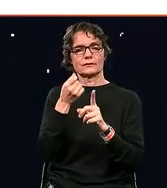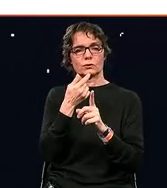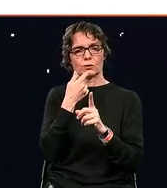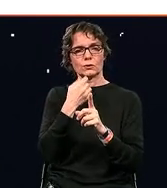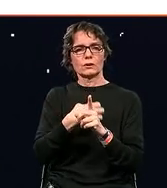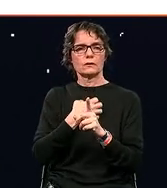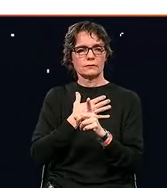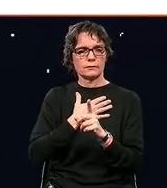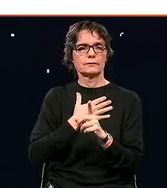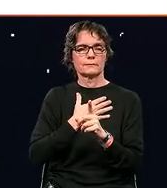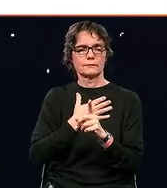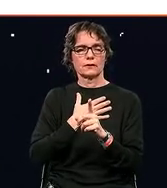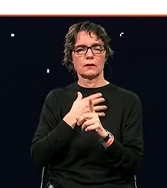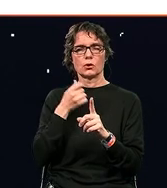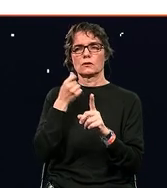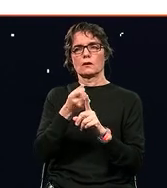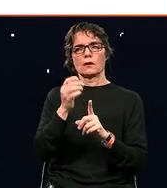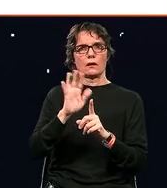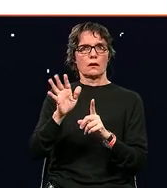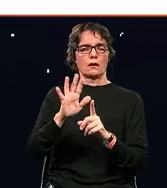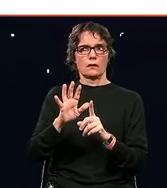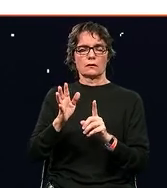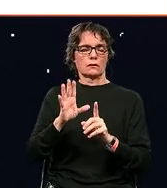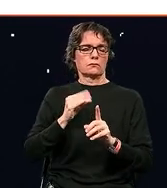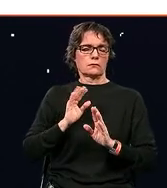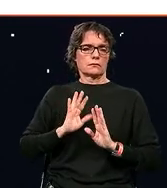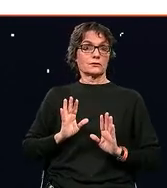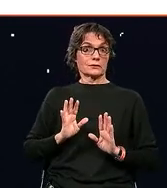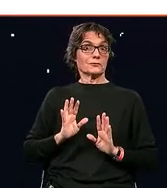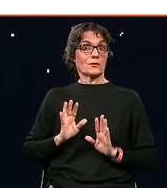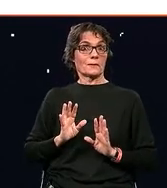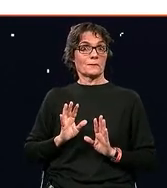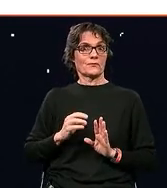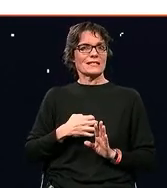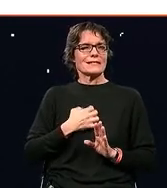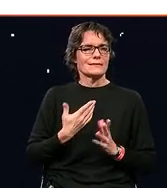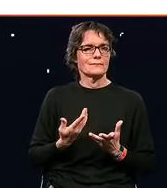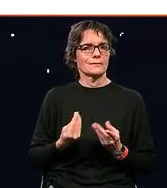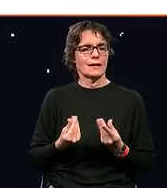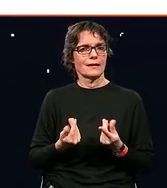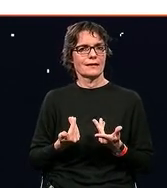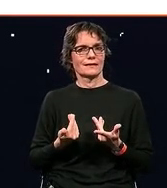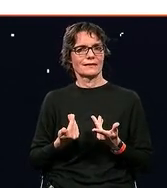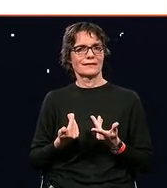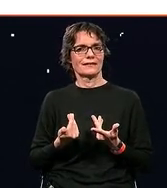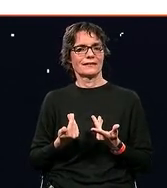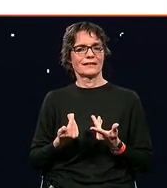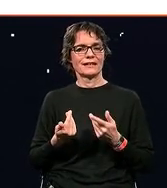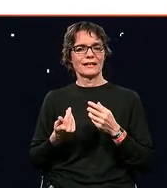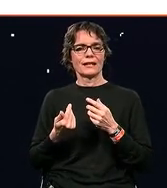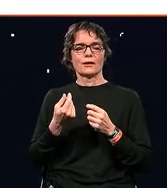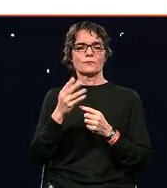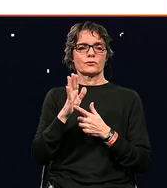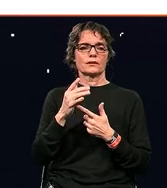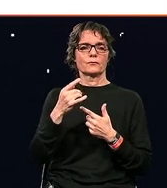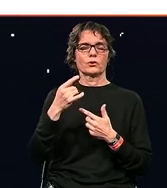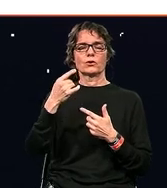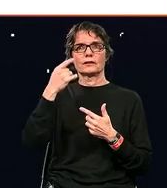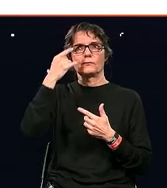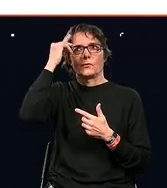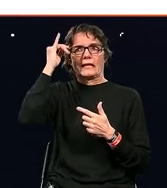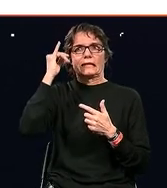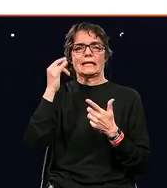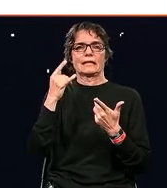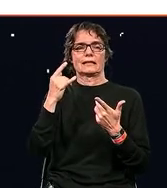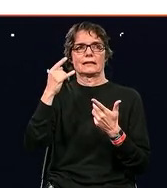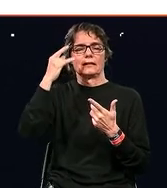too big of a challenge. You know, you have this little idea, and then you already your brain